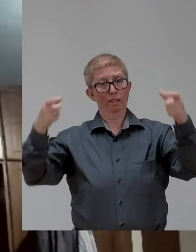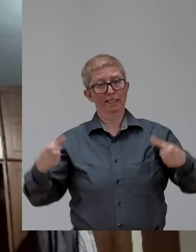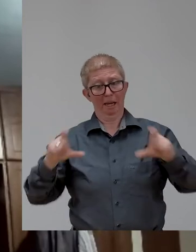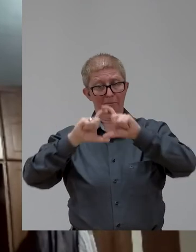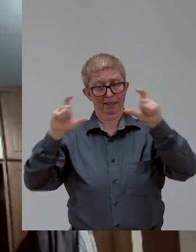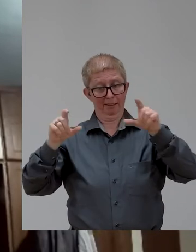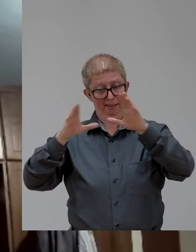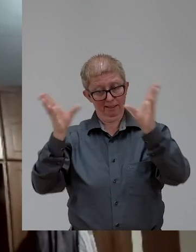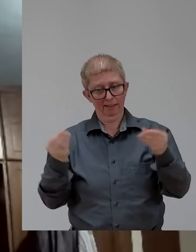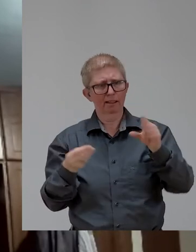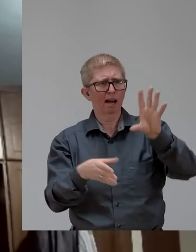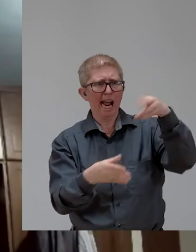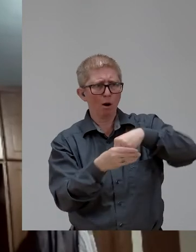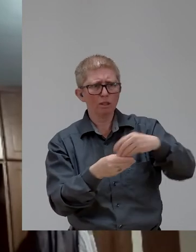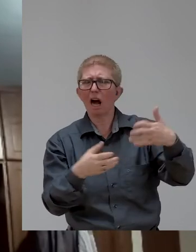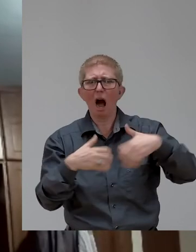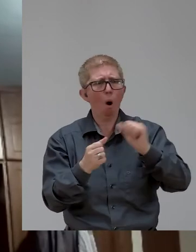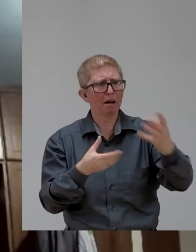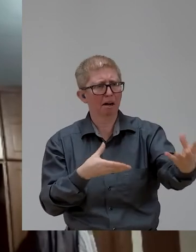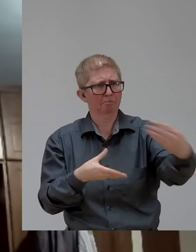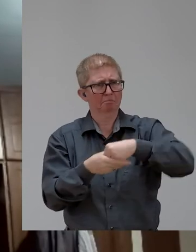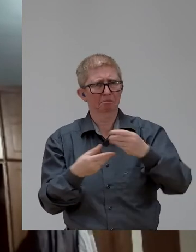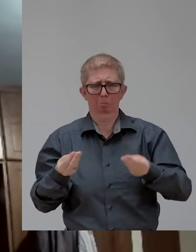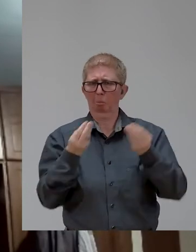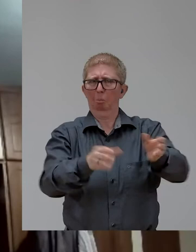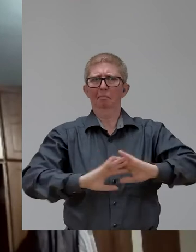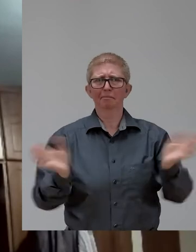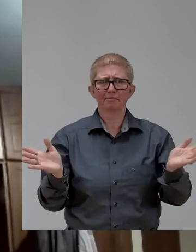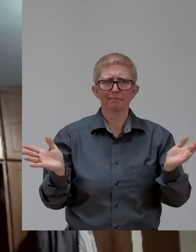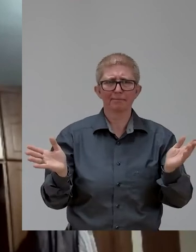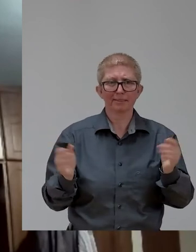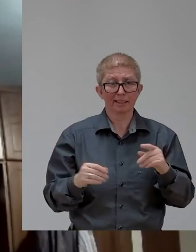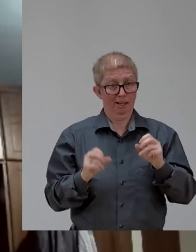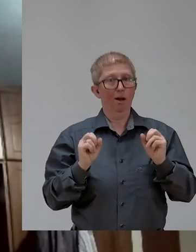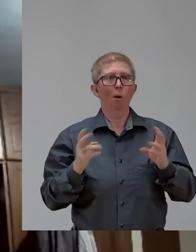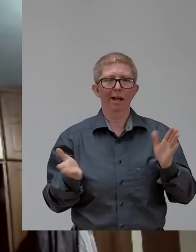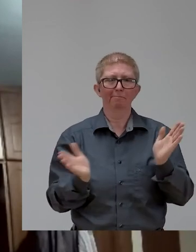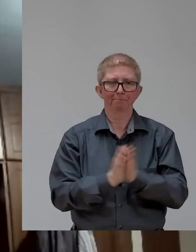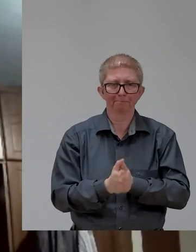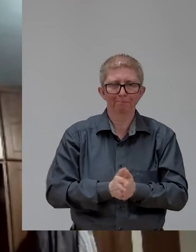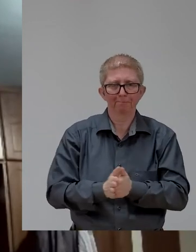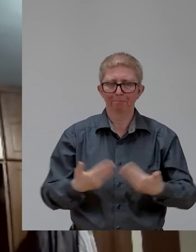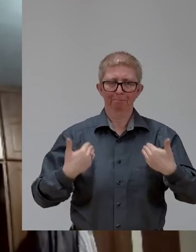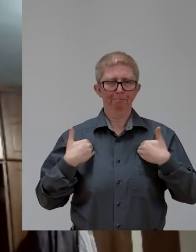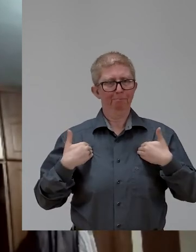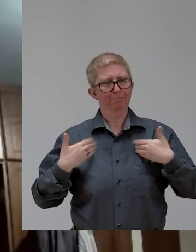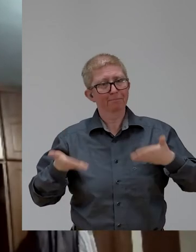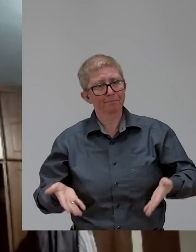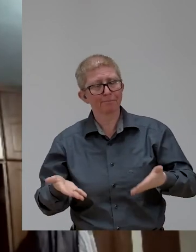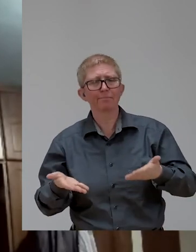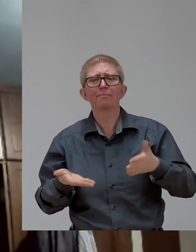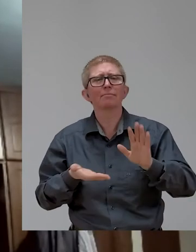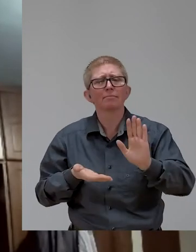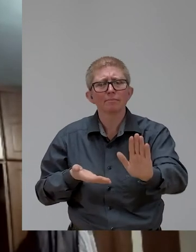she would say to me, okay, I'm here to tell you that your business is at risk. So the word risk is commonly